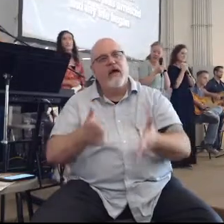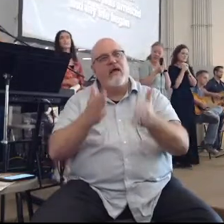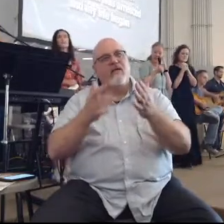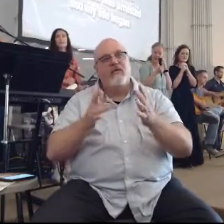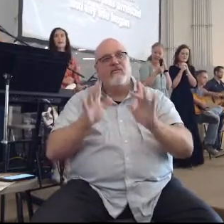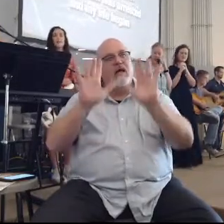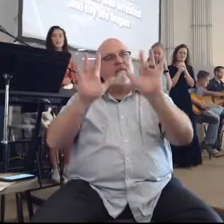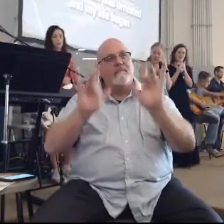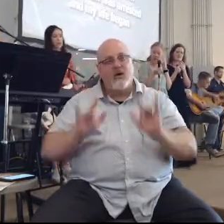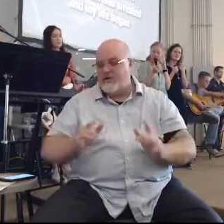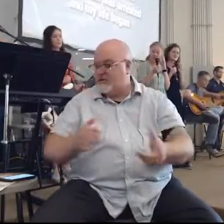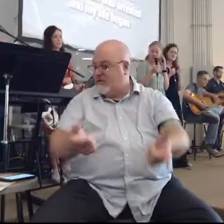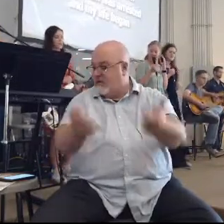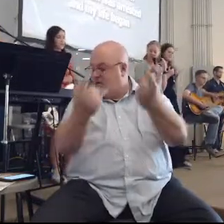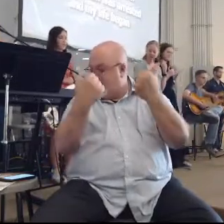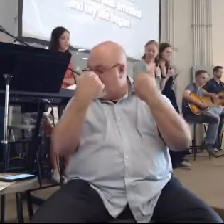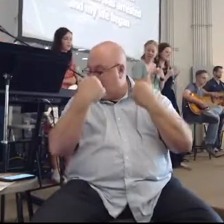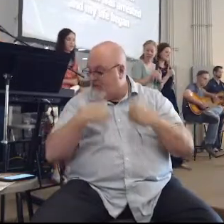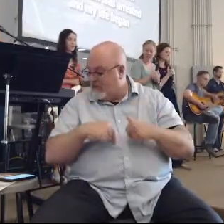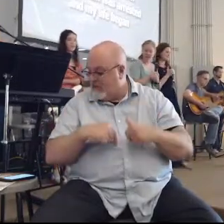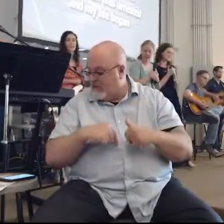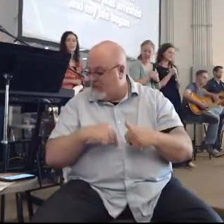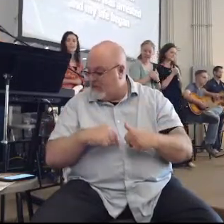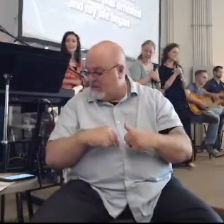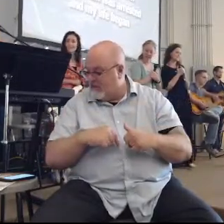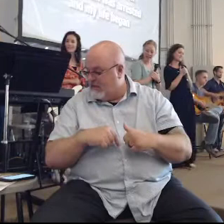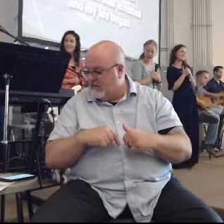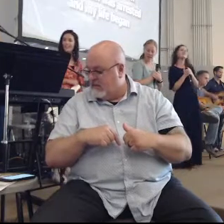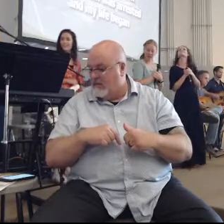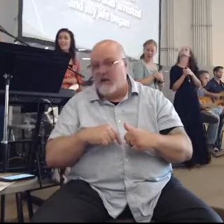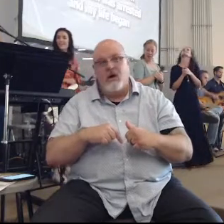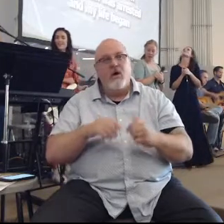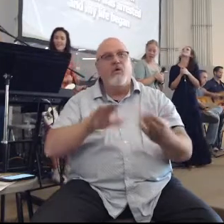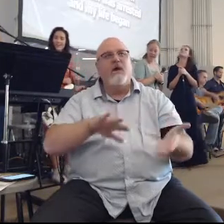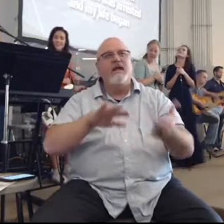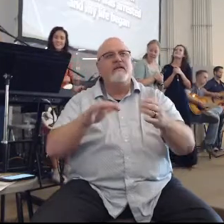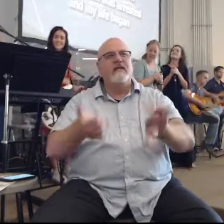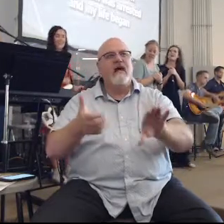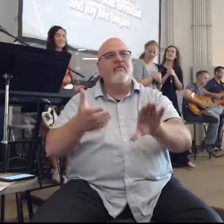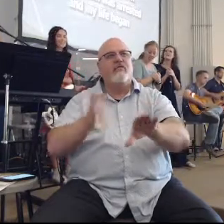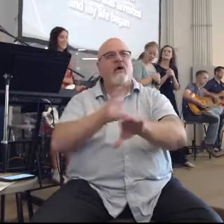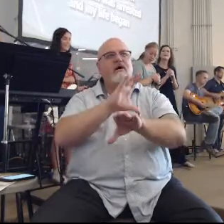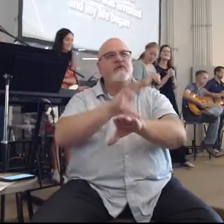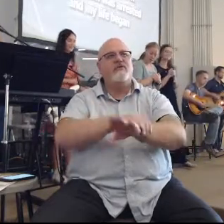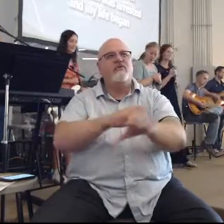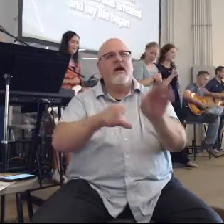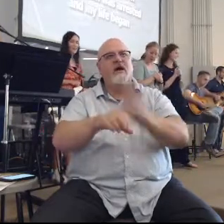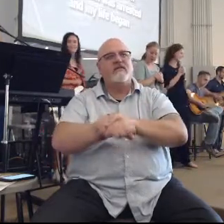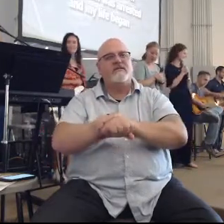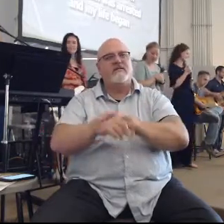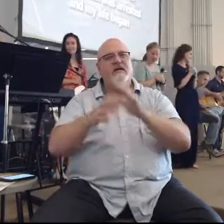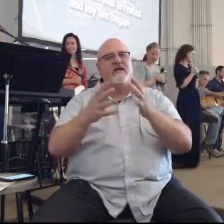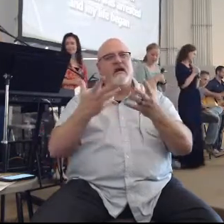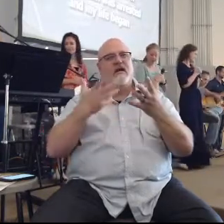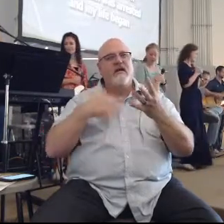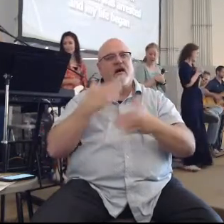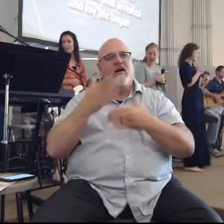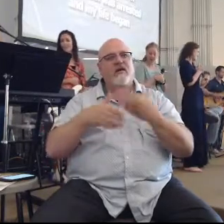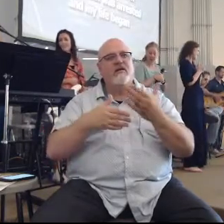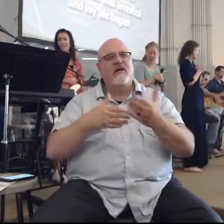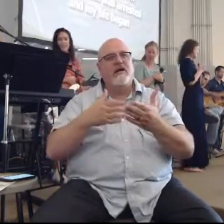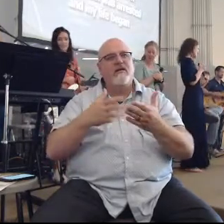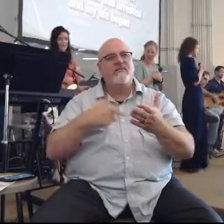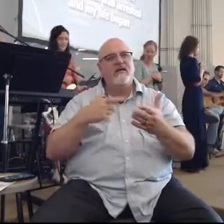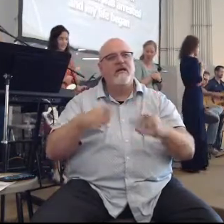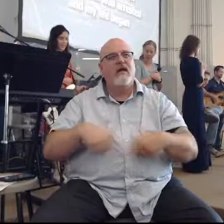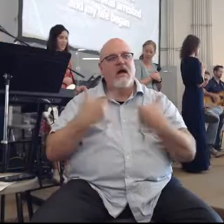away, I've ever seen my pain When death was arrested and